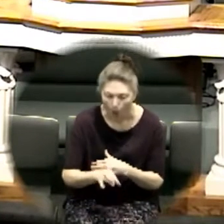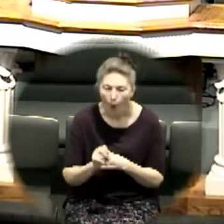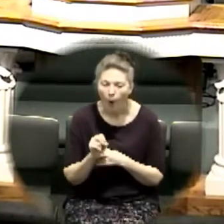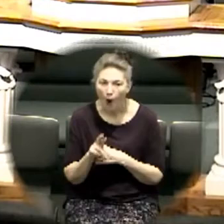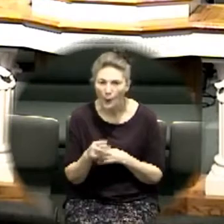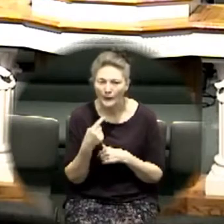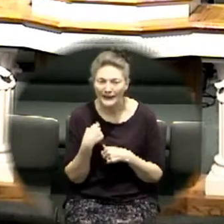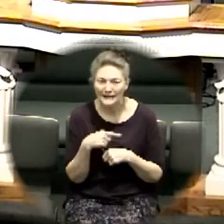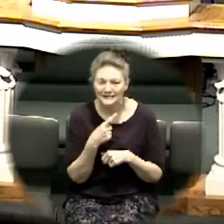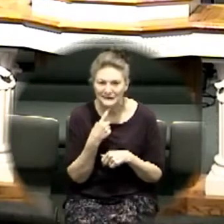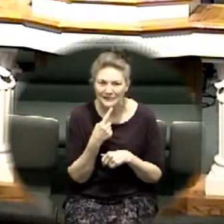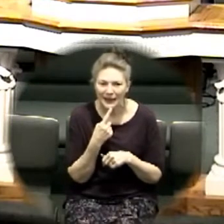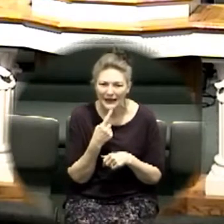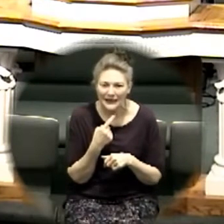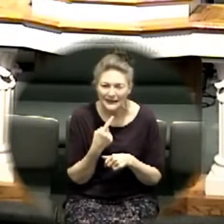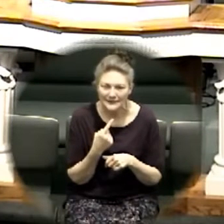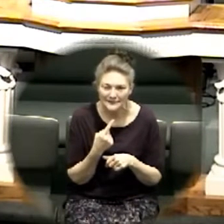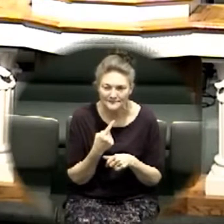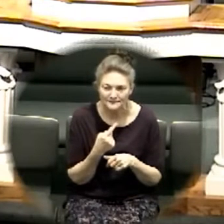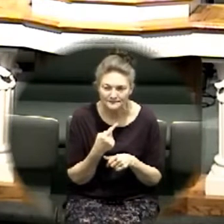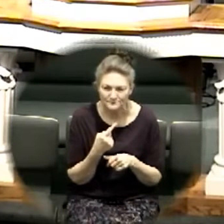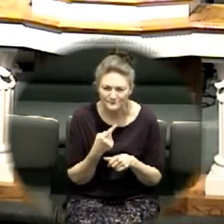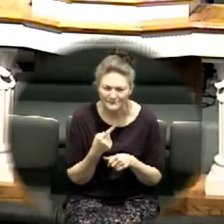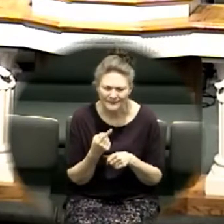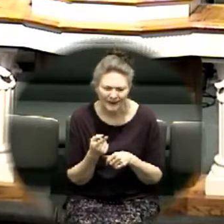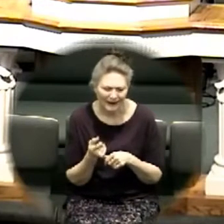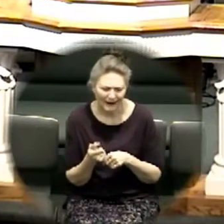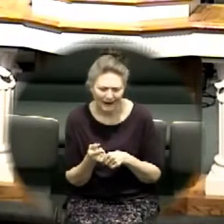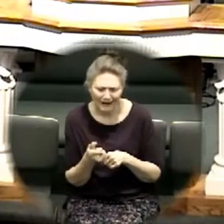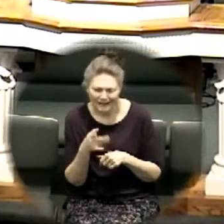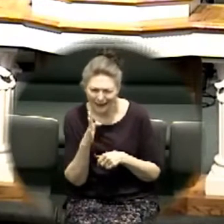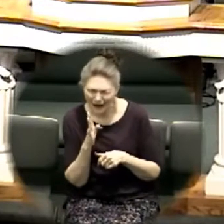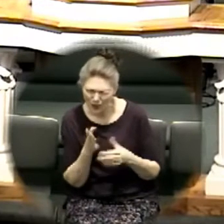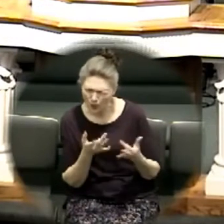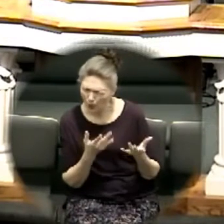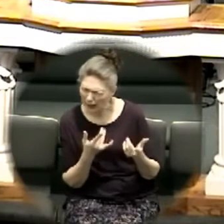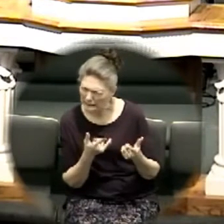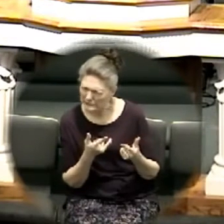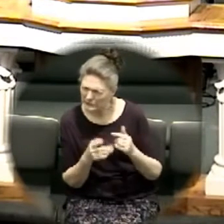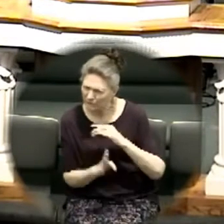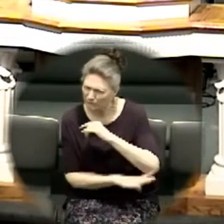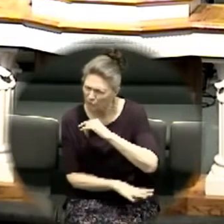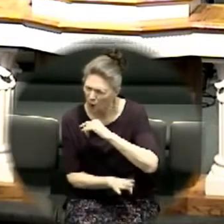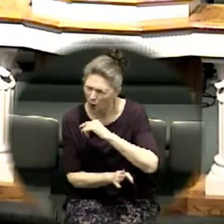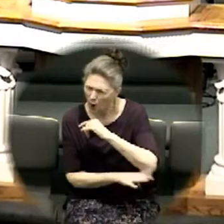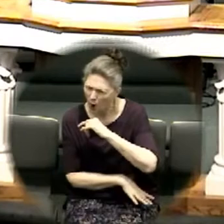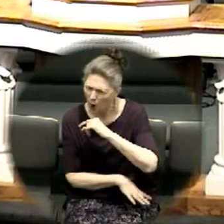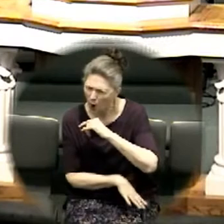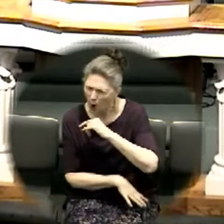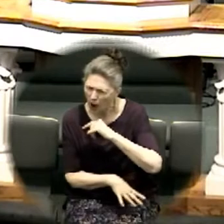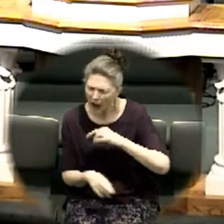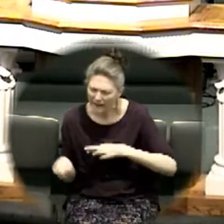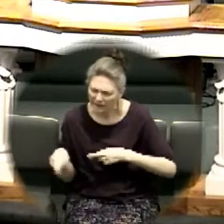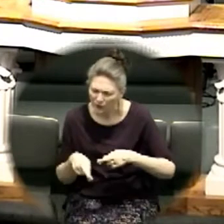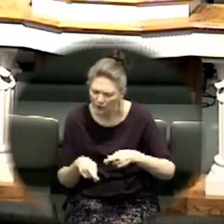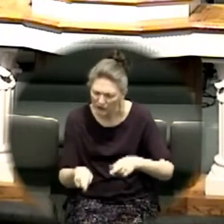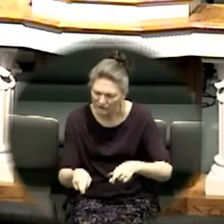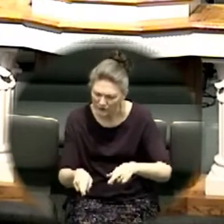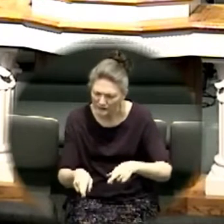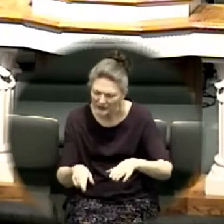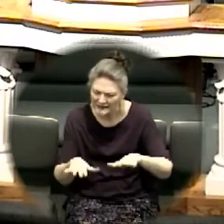we could say why don't you just wait until fall until it's not so flooded